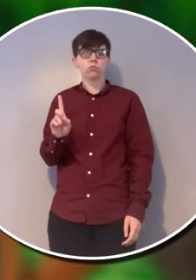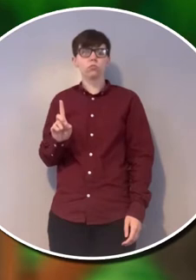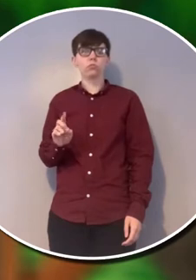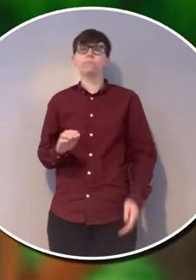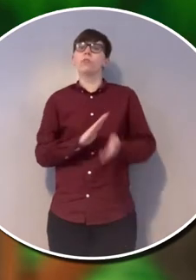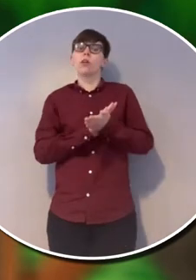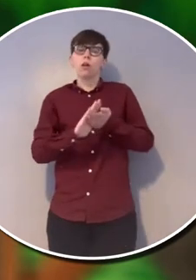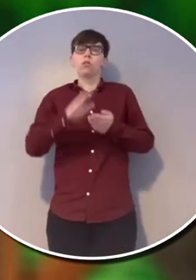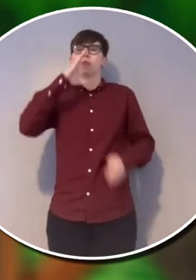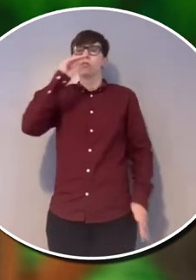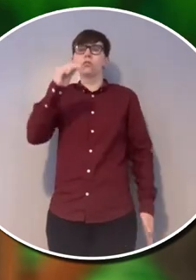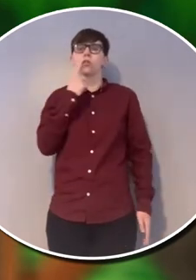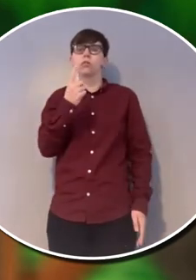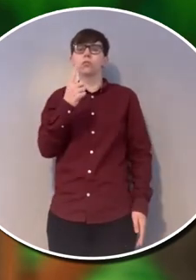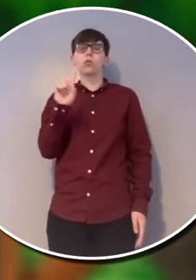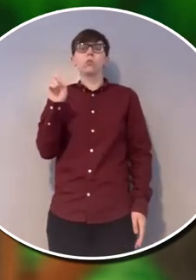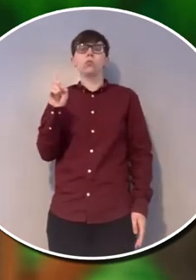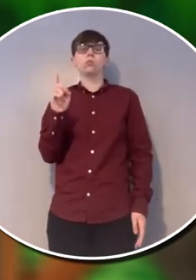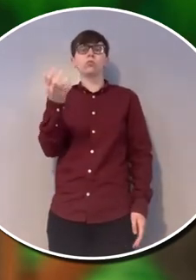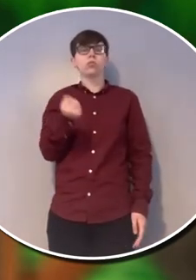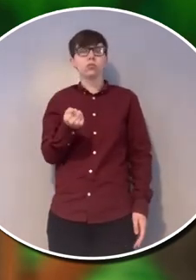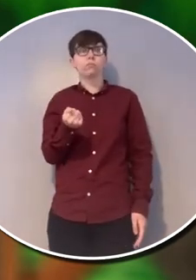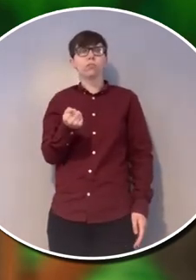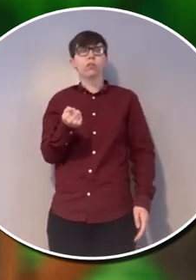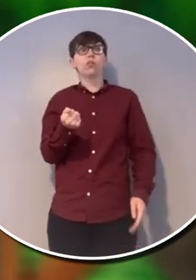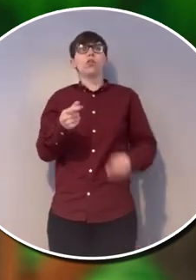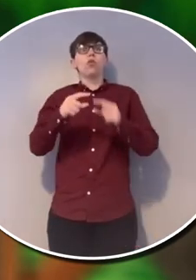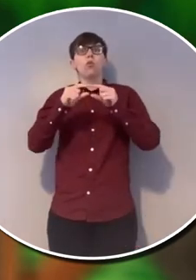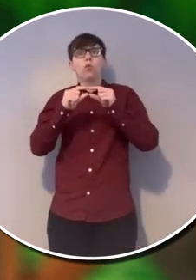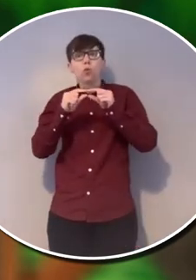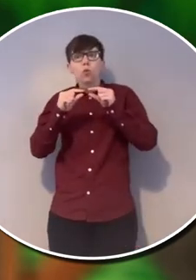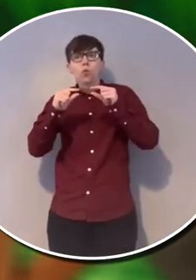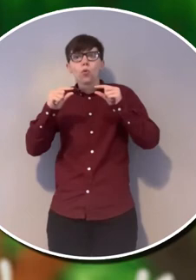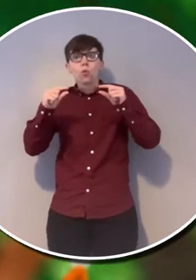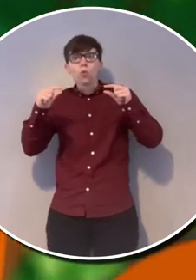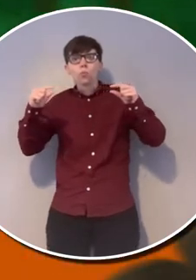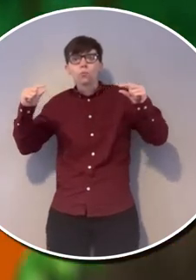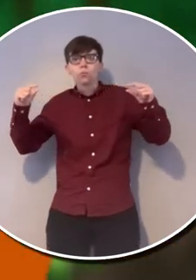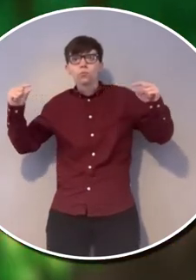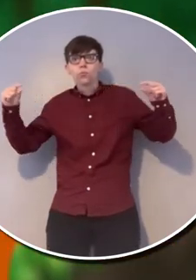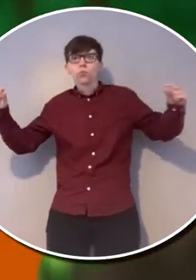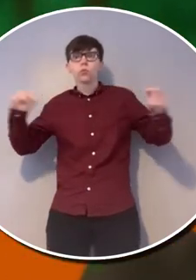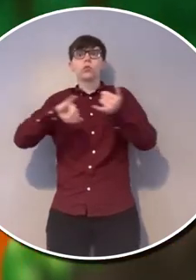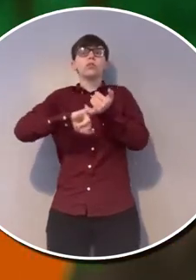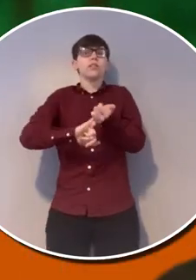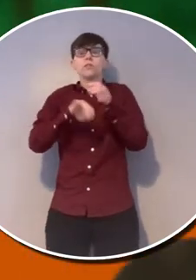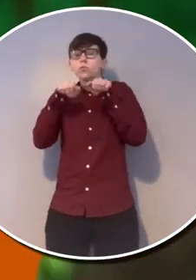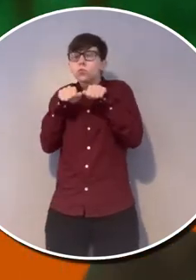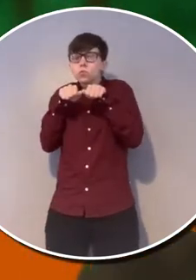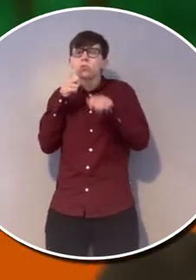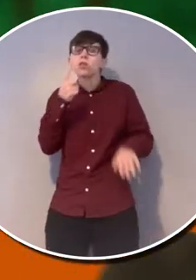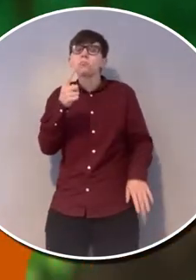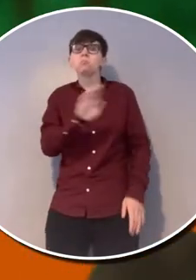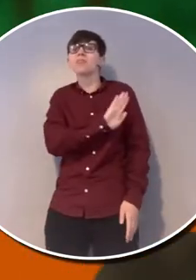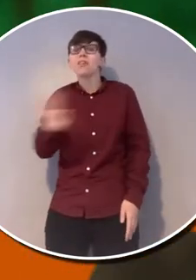So Herbert the fox said, what we need is a long piece of rope. And Cyril the squirrel said, but we haven't got